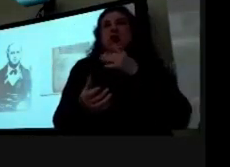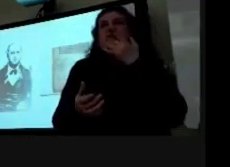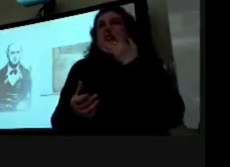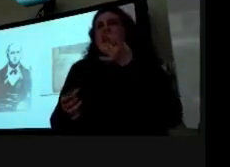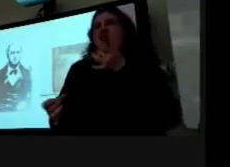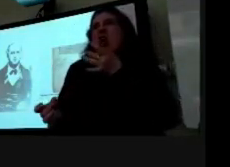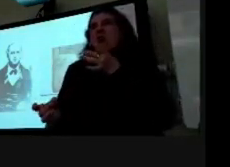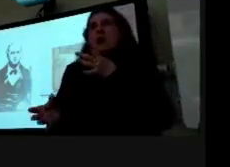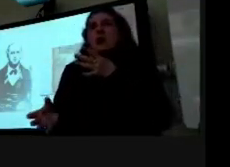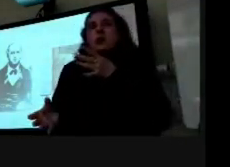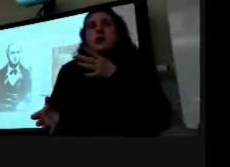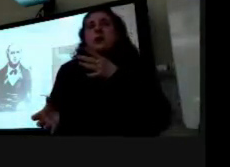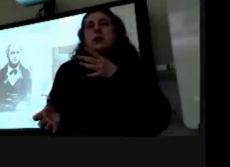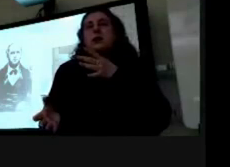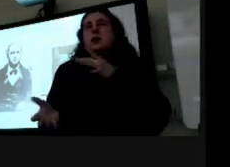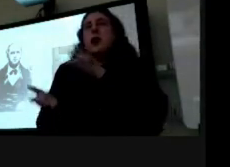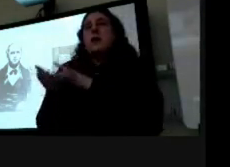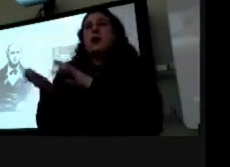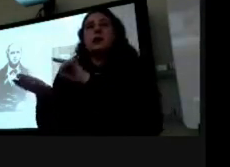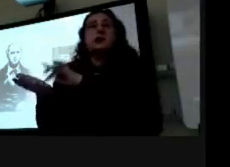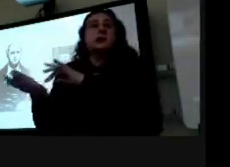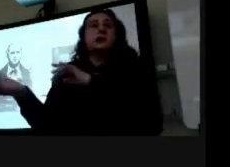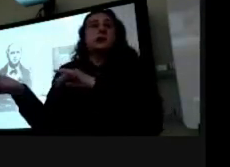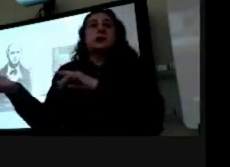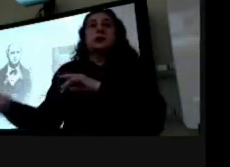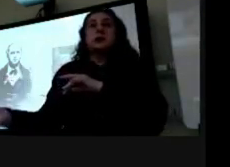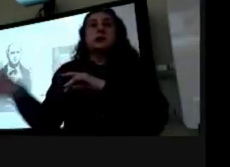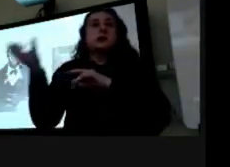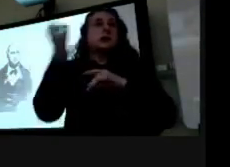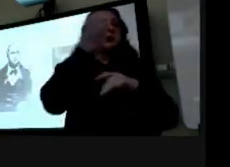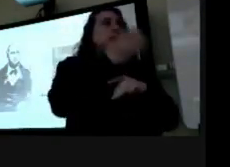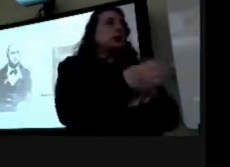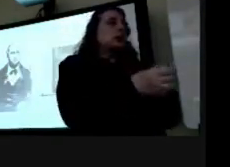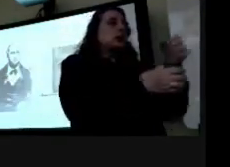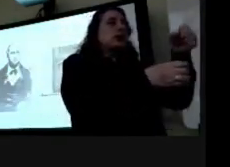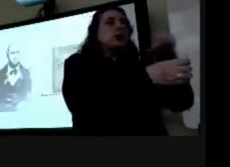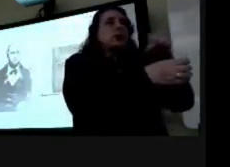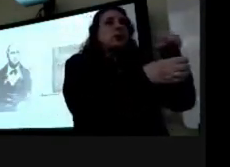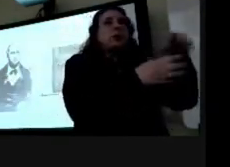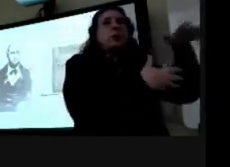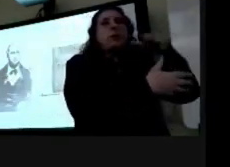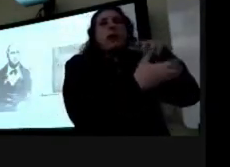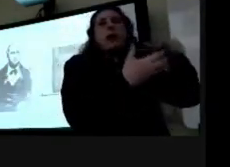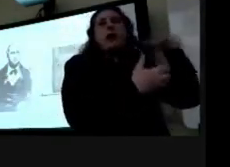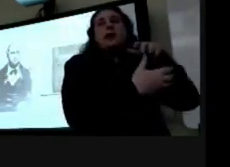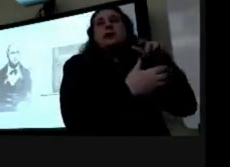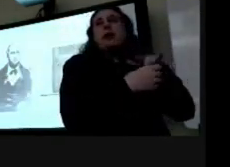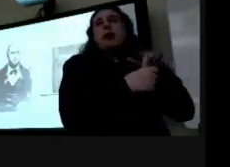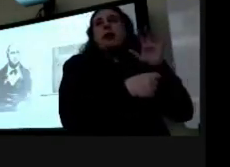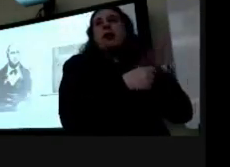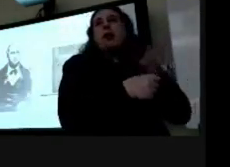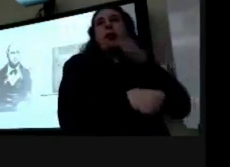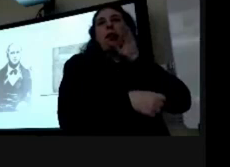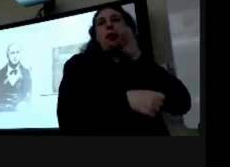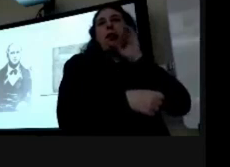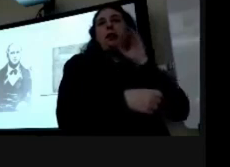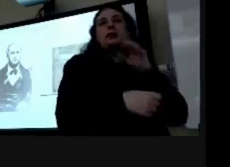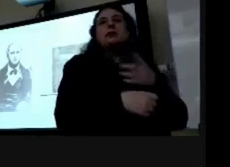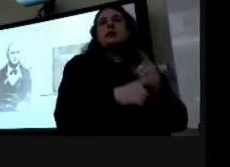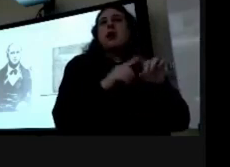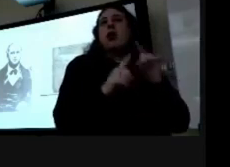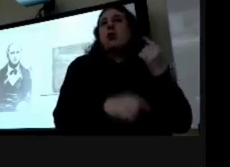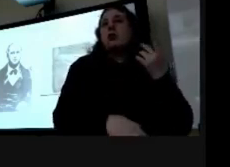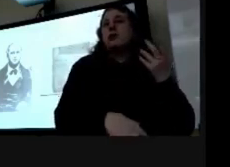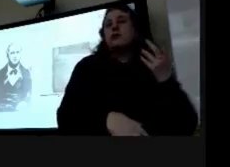so you'd get your foul tasting medicine in one counter and then take it over and have it mix into a nice tasting drink at the other